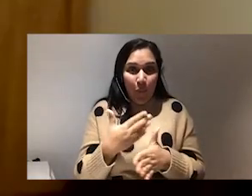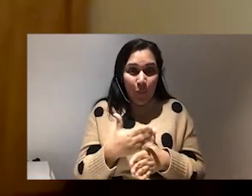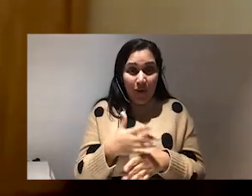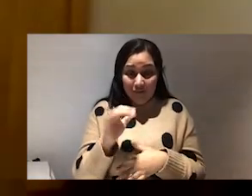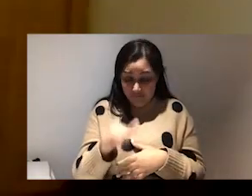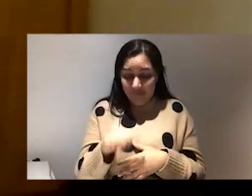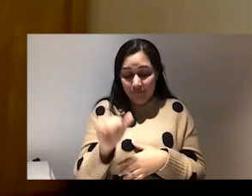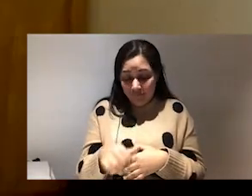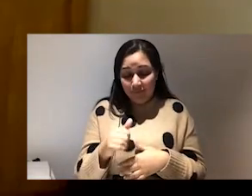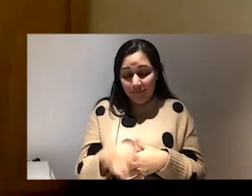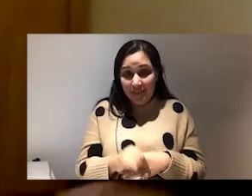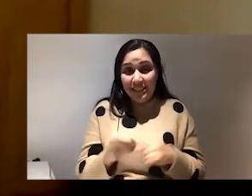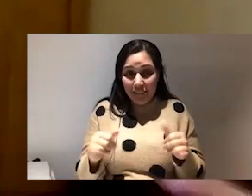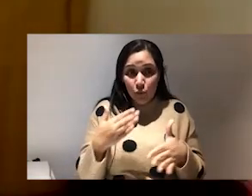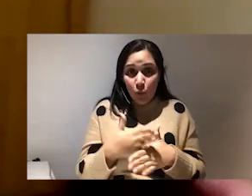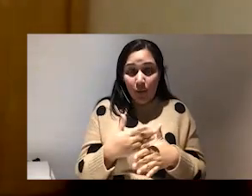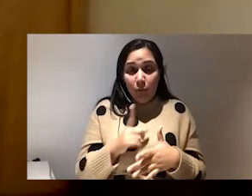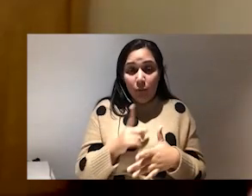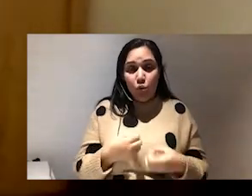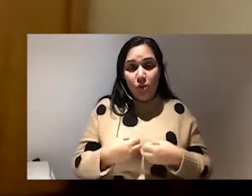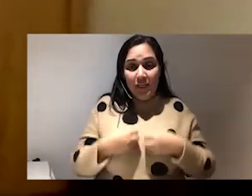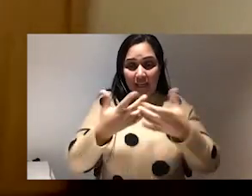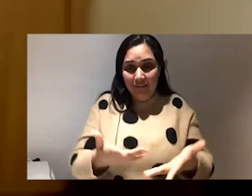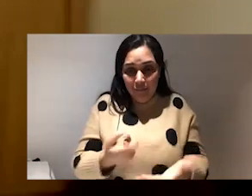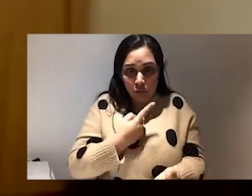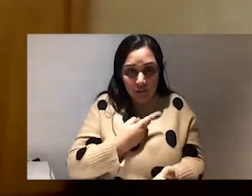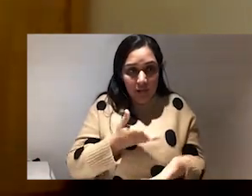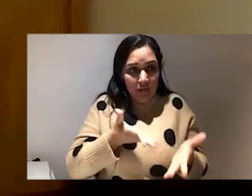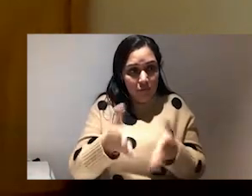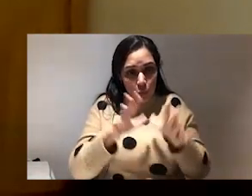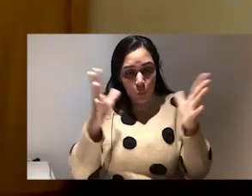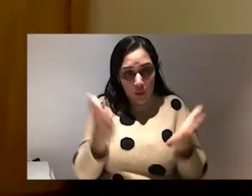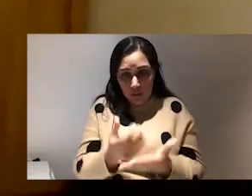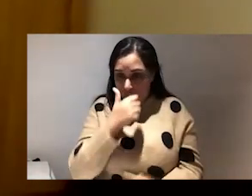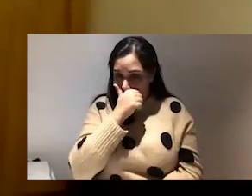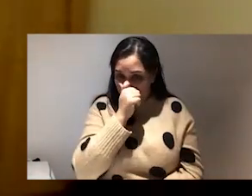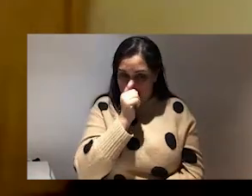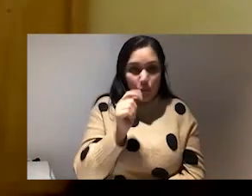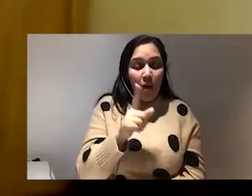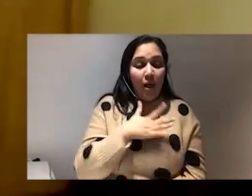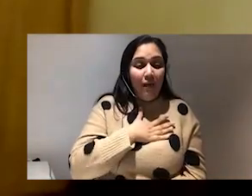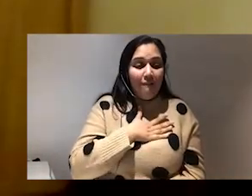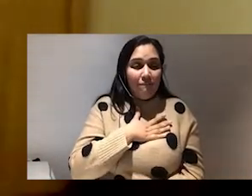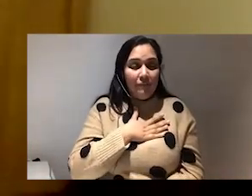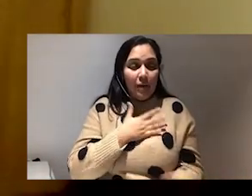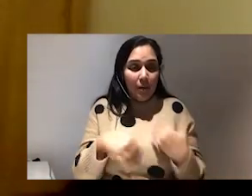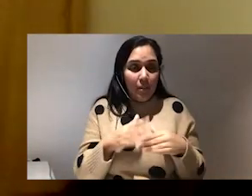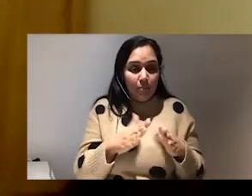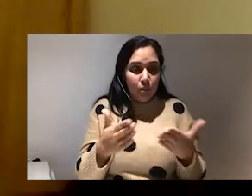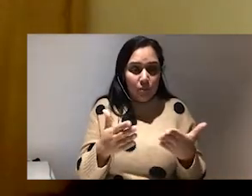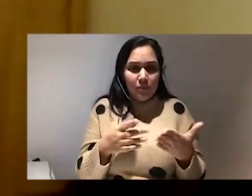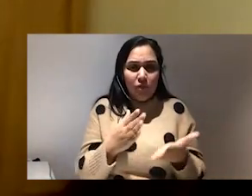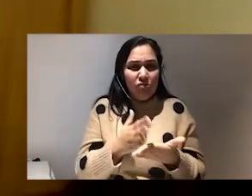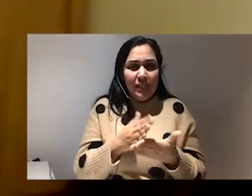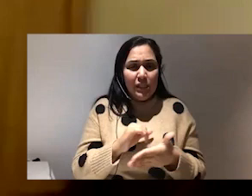well, because like, you're giving yourself to the world. And like, that's what I like, I love about this book, right, is because it is like quintessentially you.